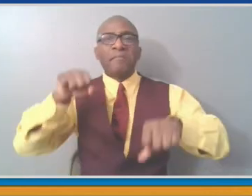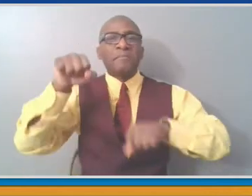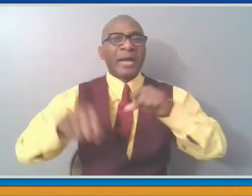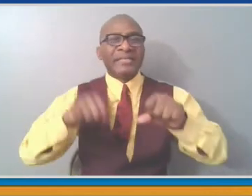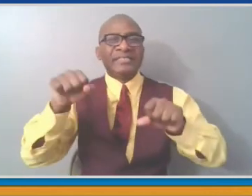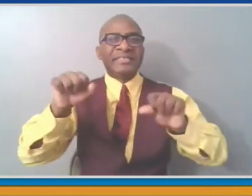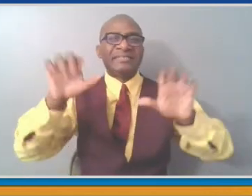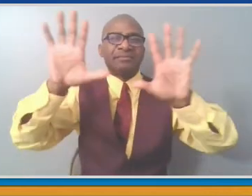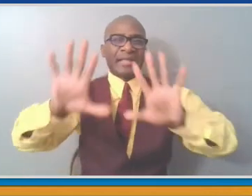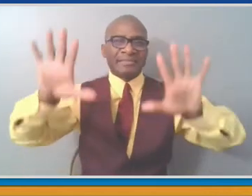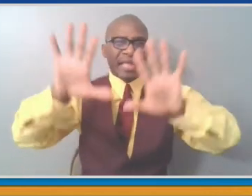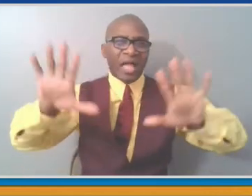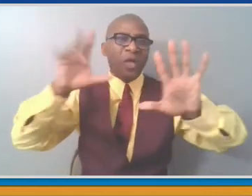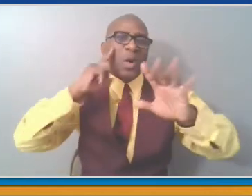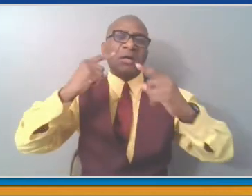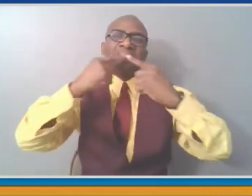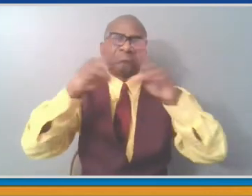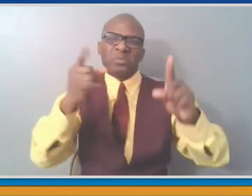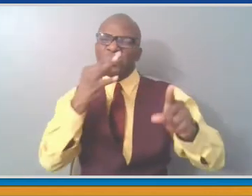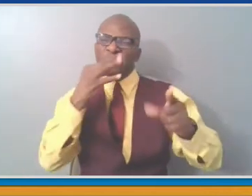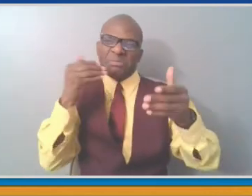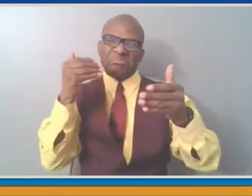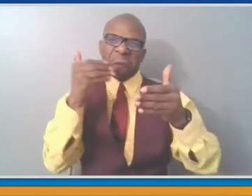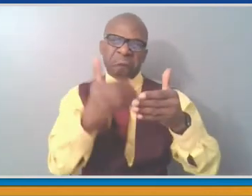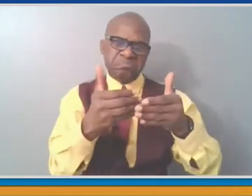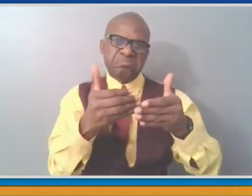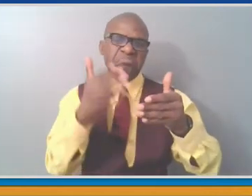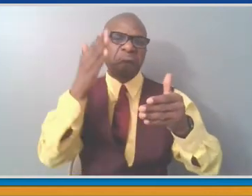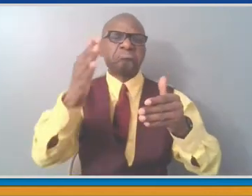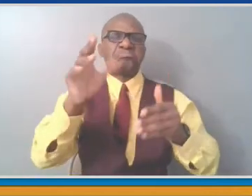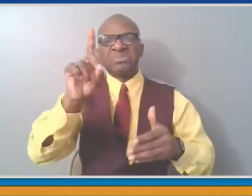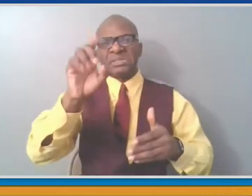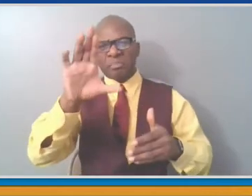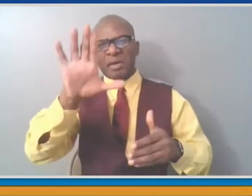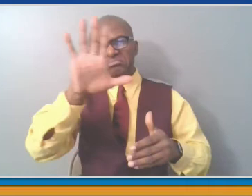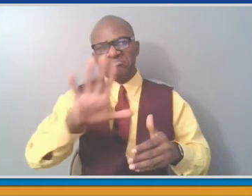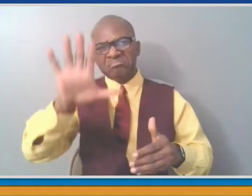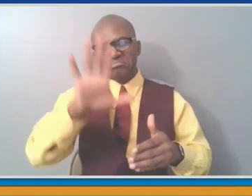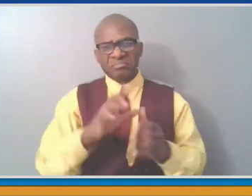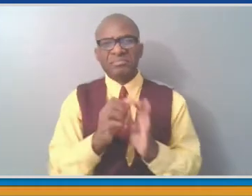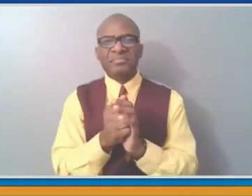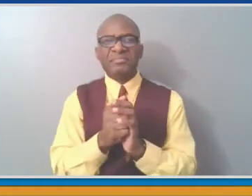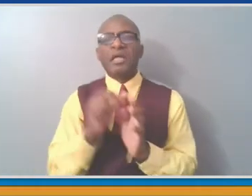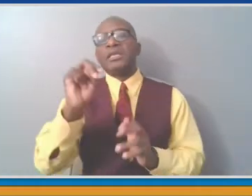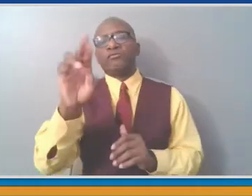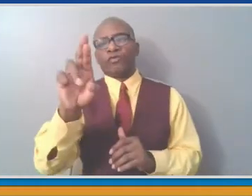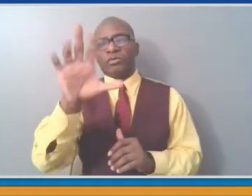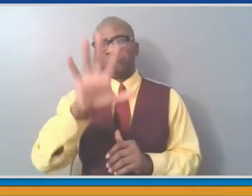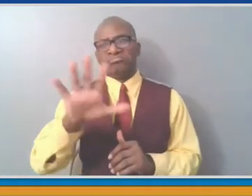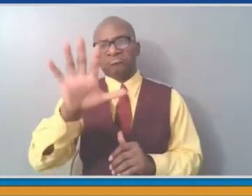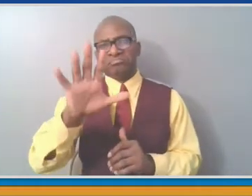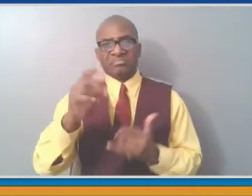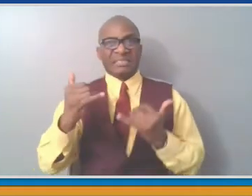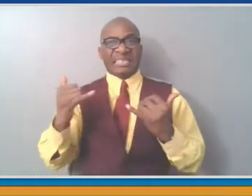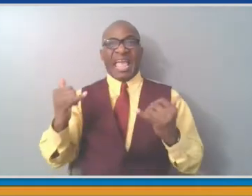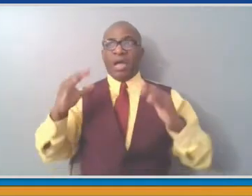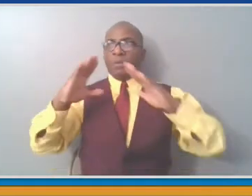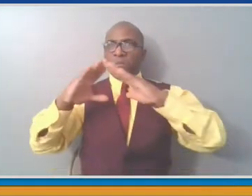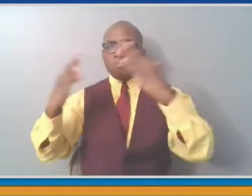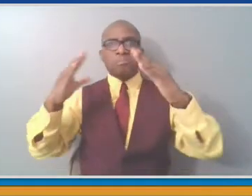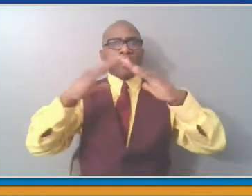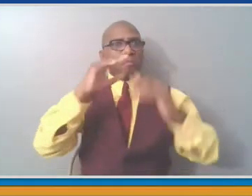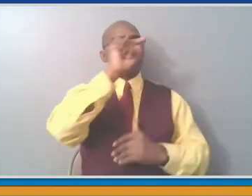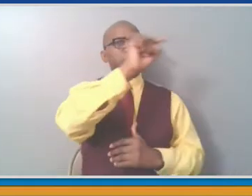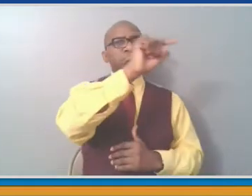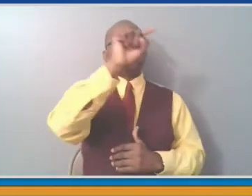We have a rise in the amount of vaccinations, and we believe we can do these things safely and carefully. If for any reason we see an increase